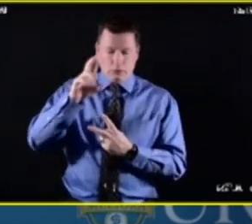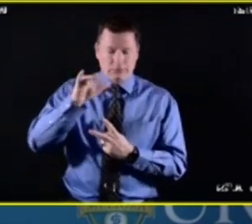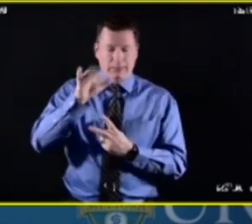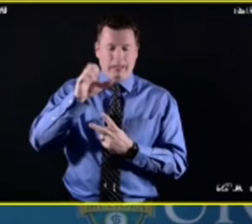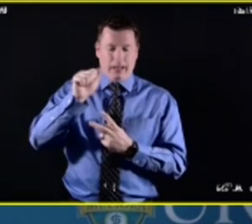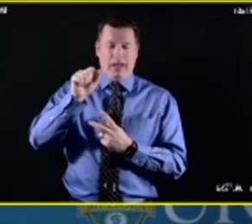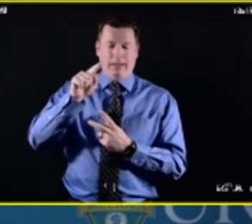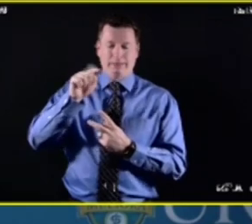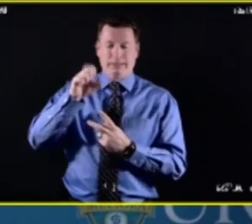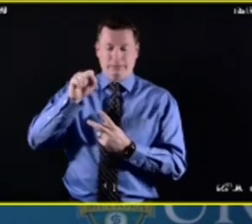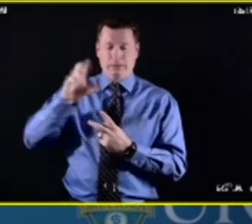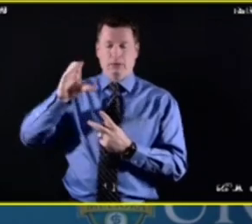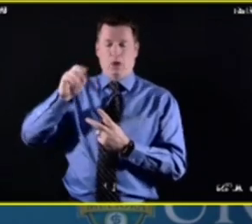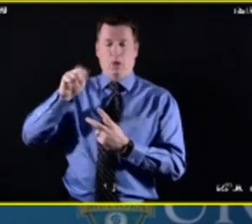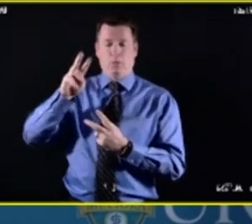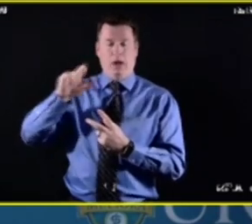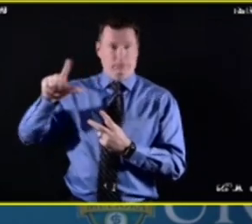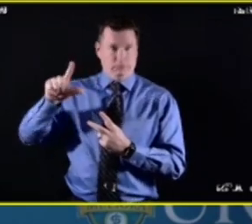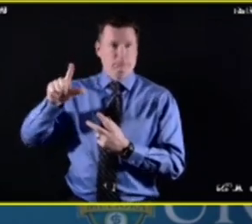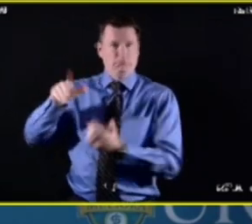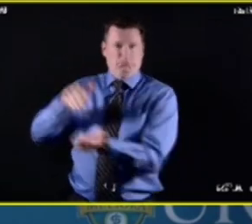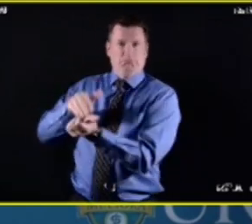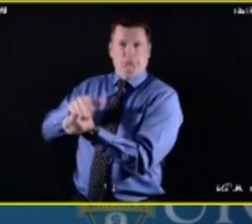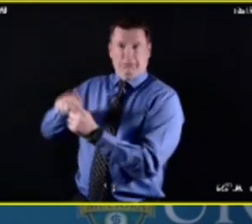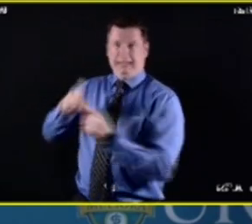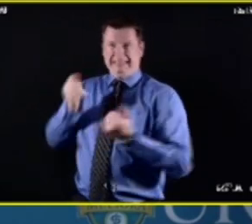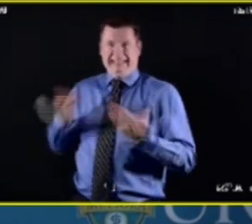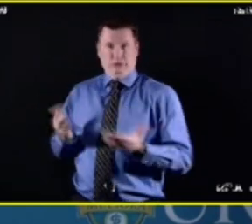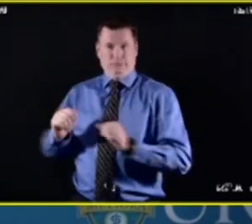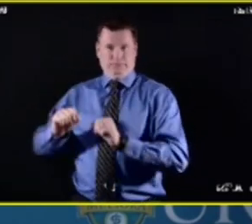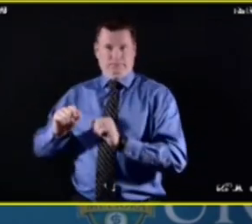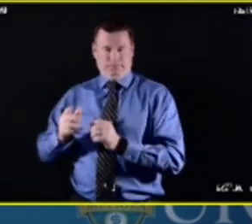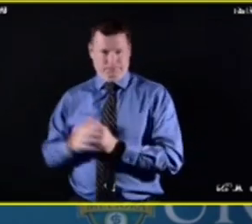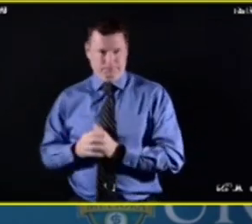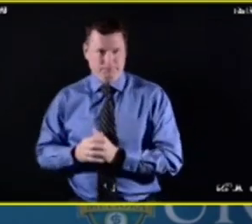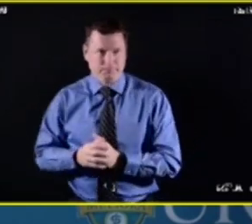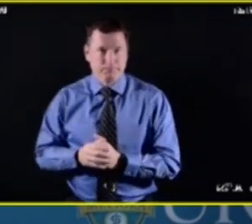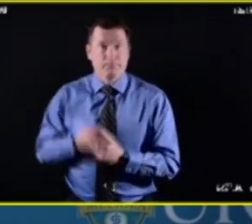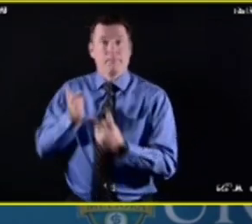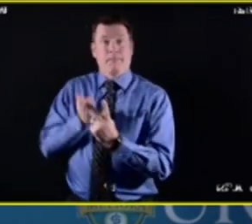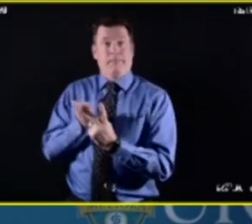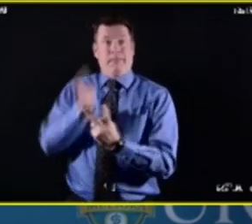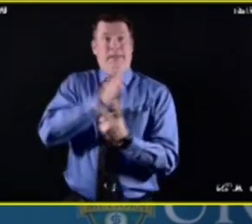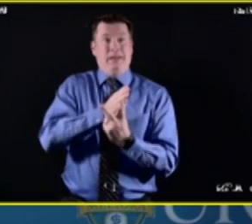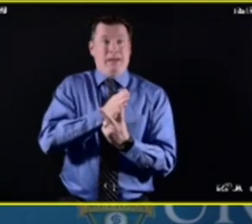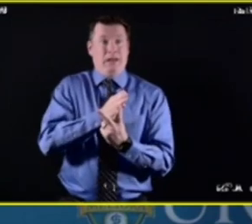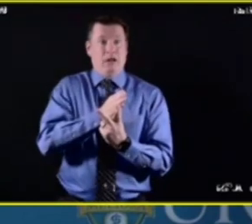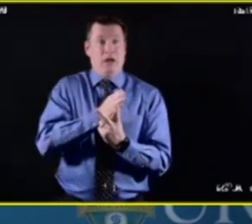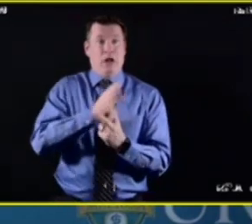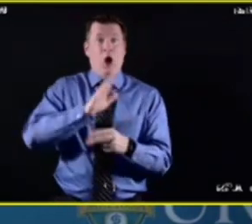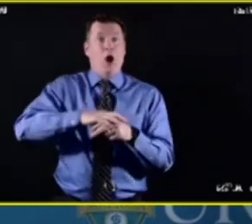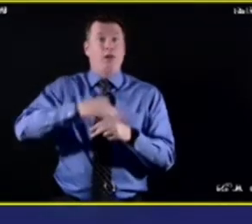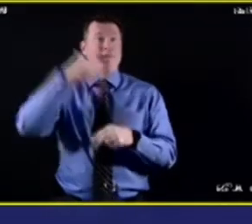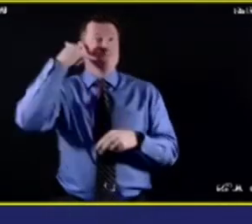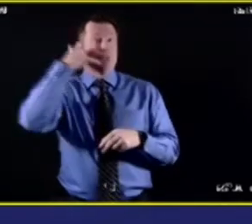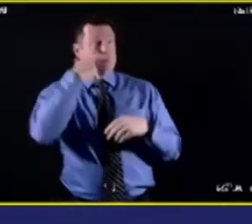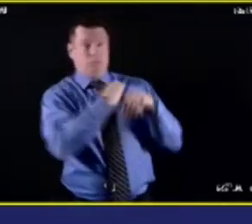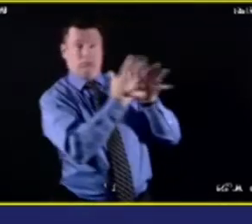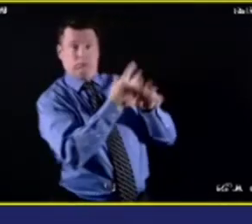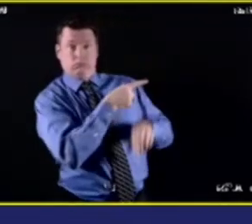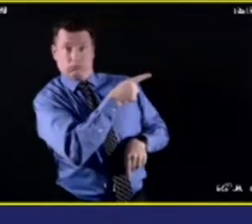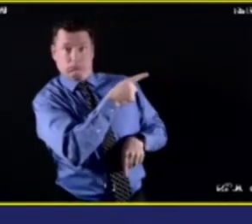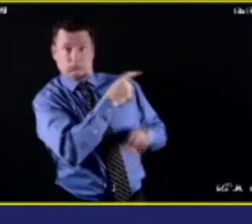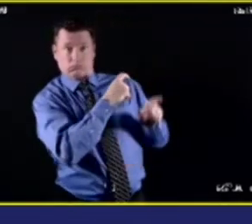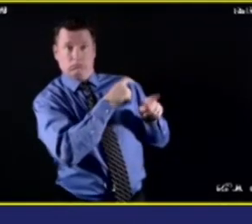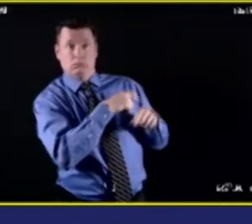URMC Office for Aging Research and Health Services. Off-site, in front of a spiffy background